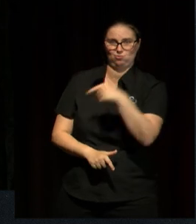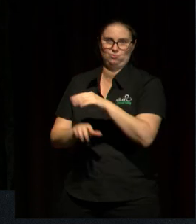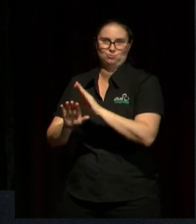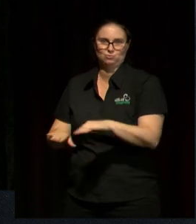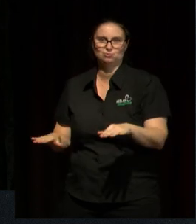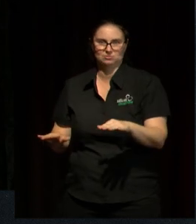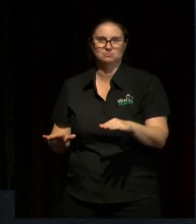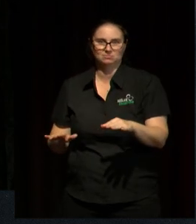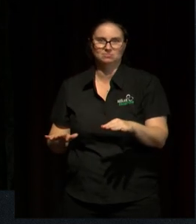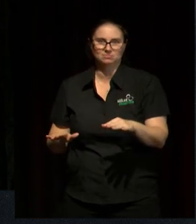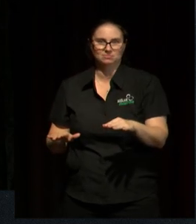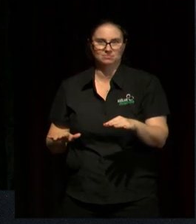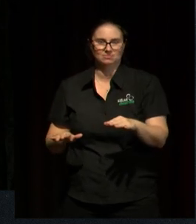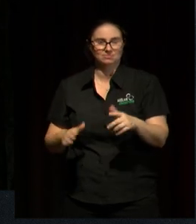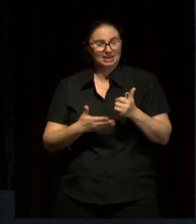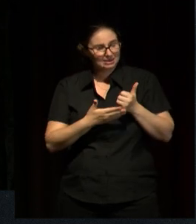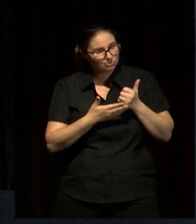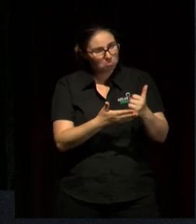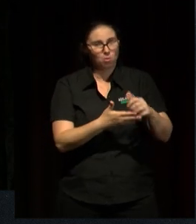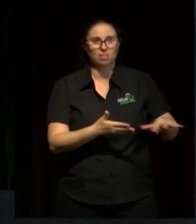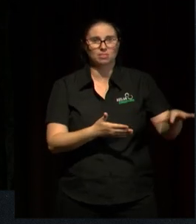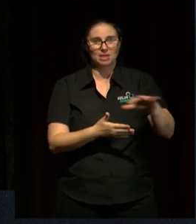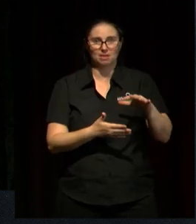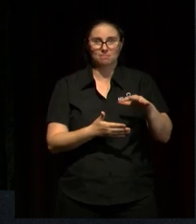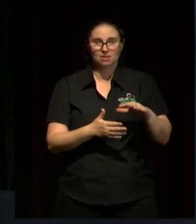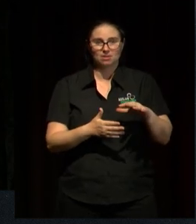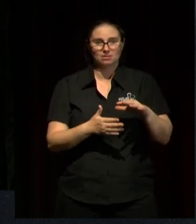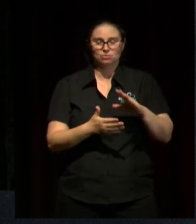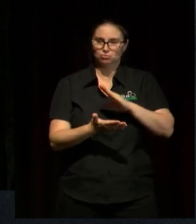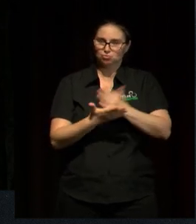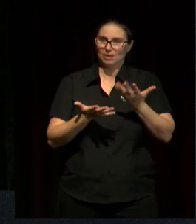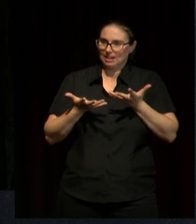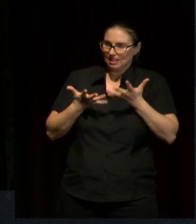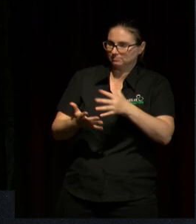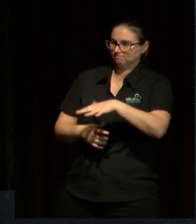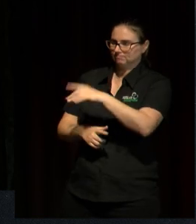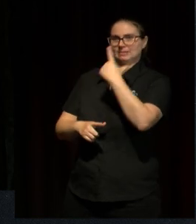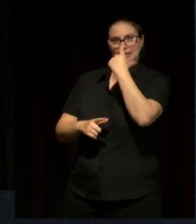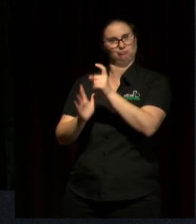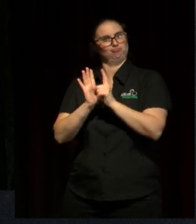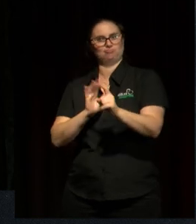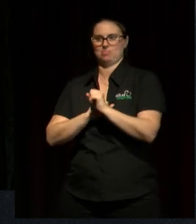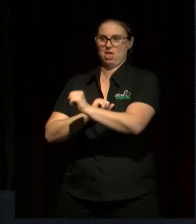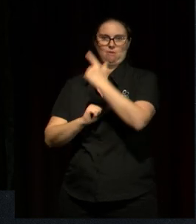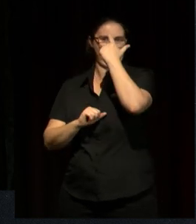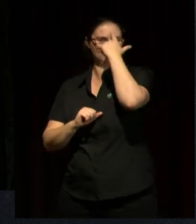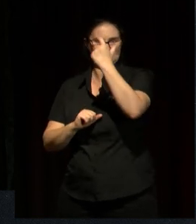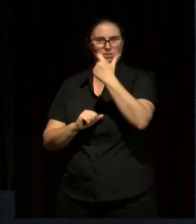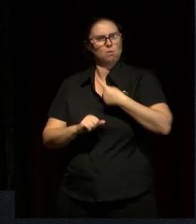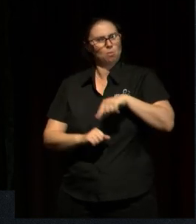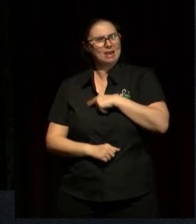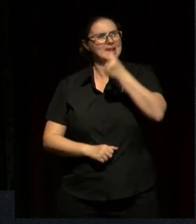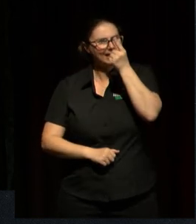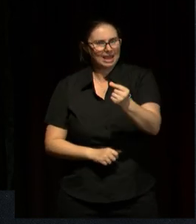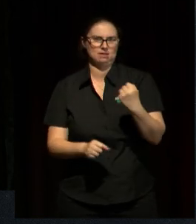and authentically represent their ideas, I think we can make the change that children are talking